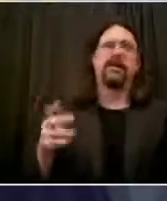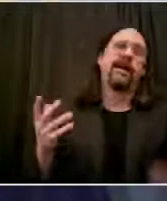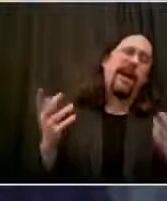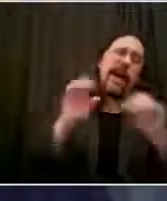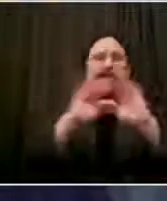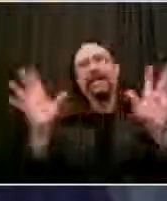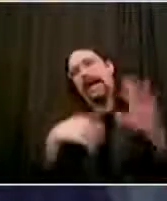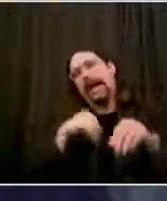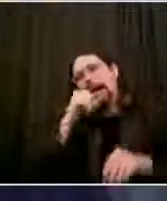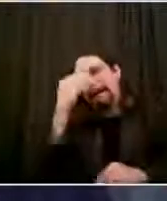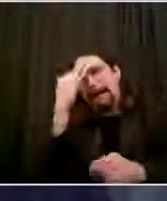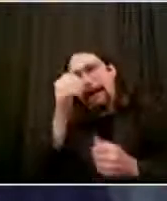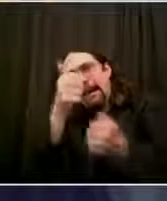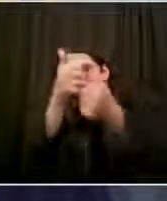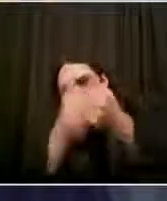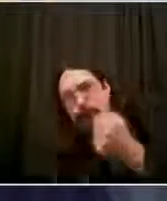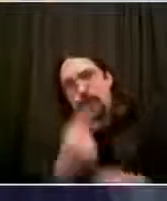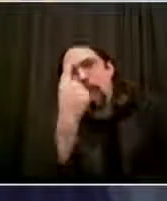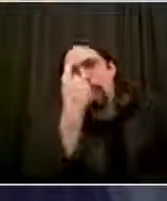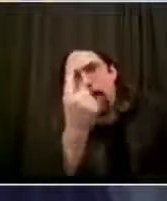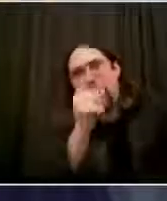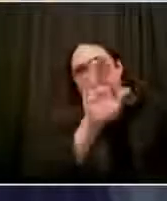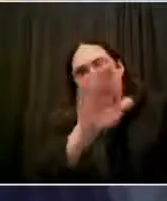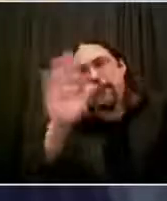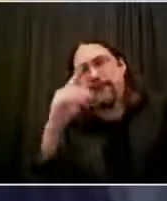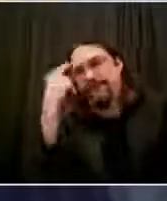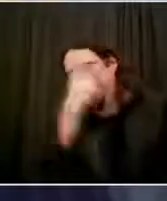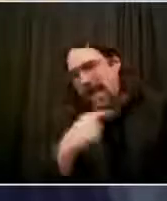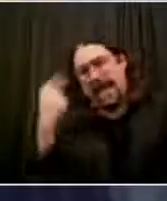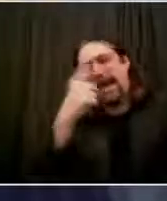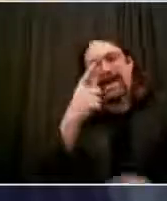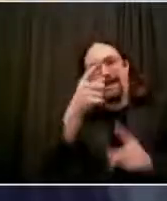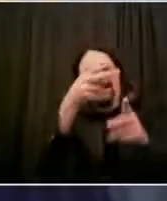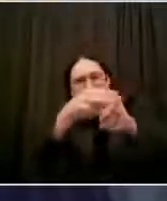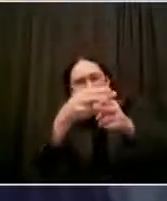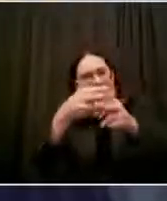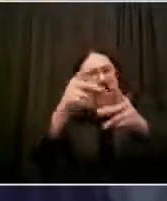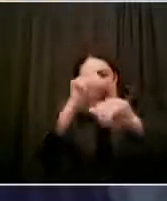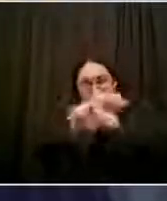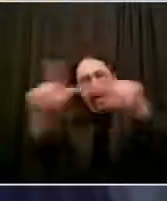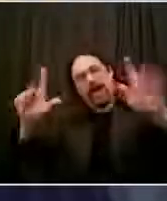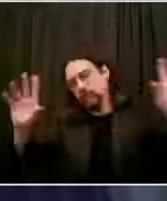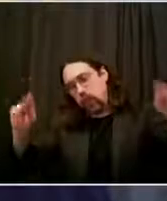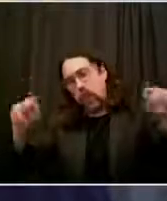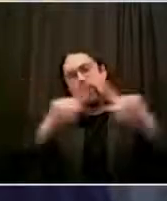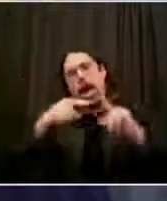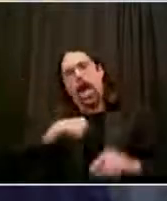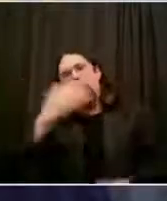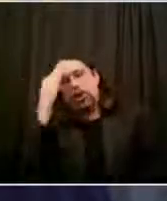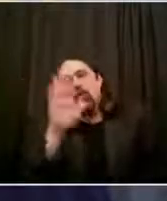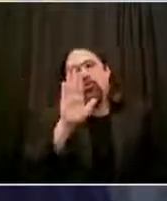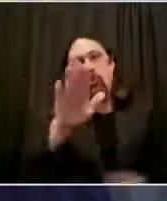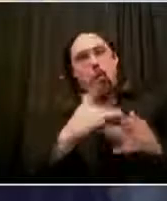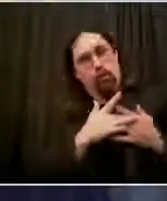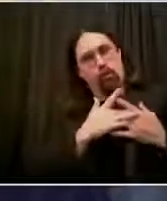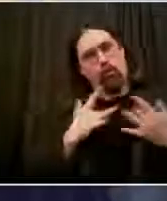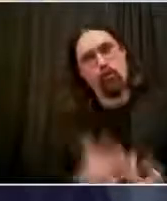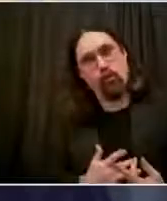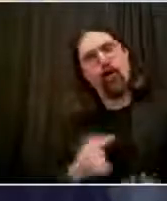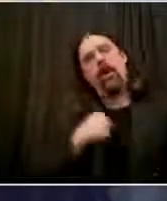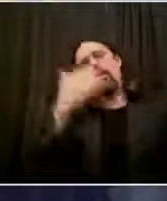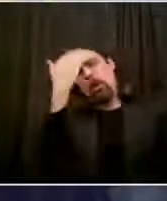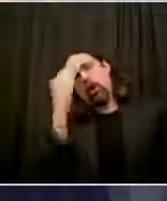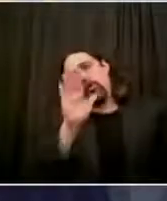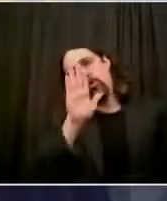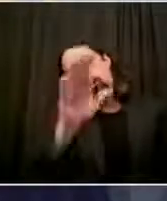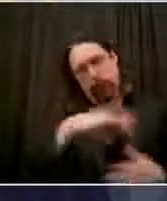a lifetime watching and listening and engaging and seeing the strength of this place. We will overcome everything that's been thrown at us. A